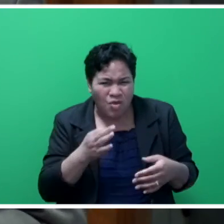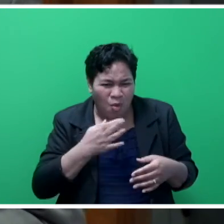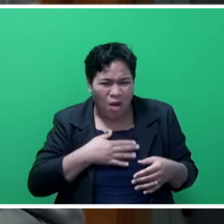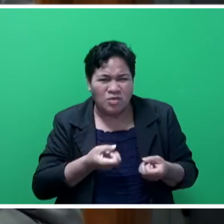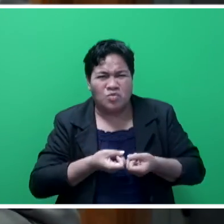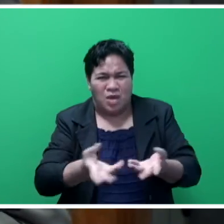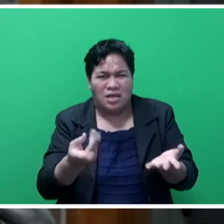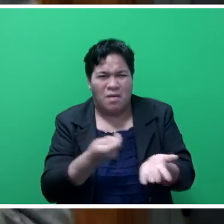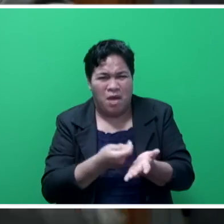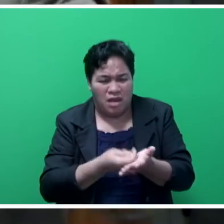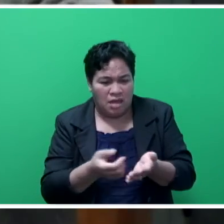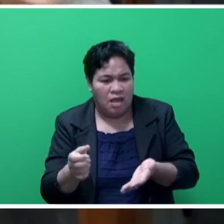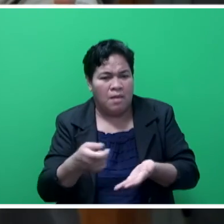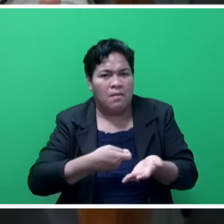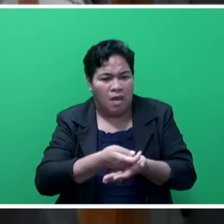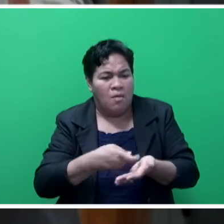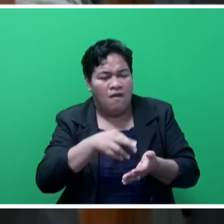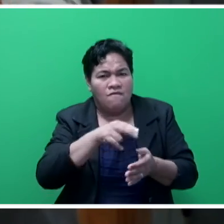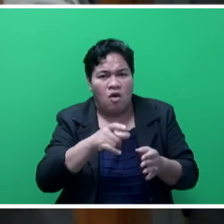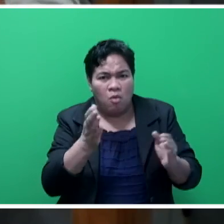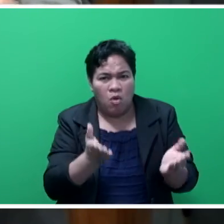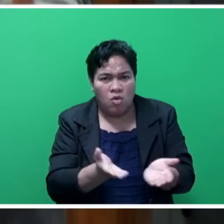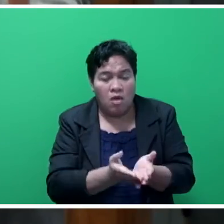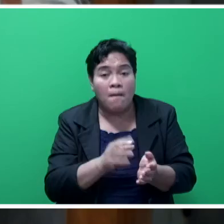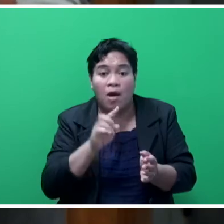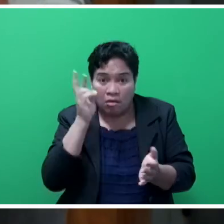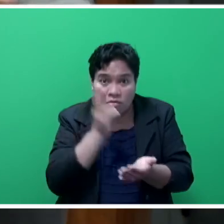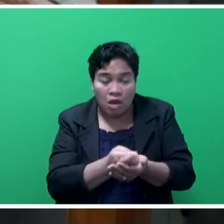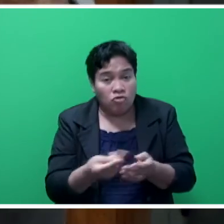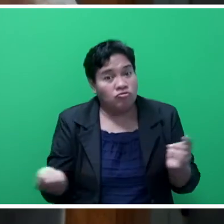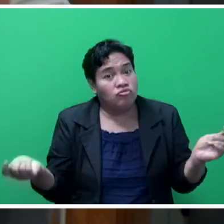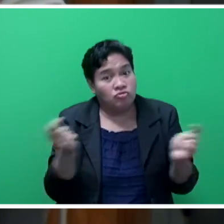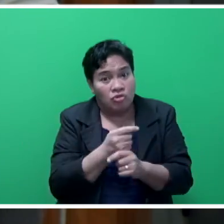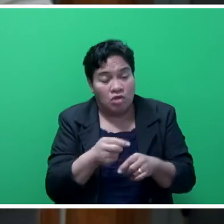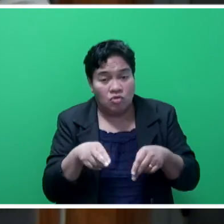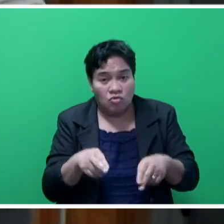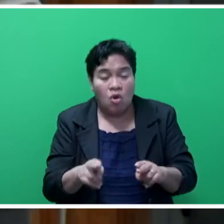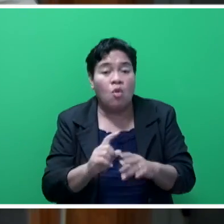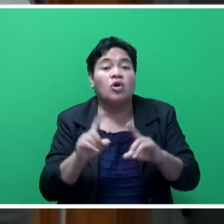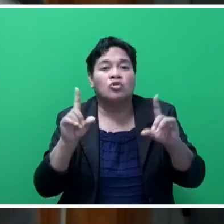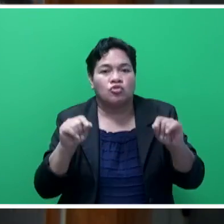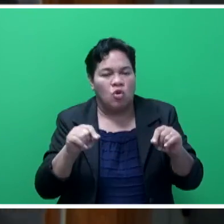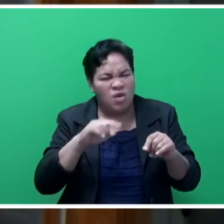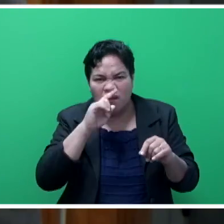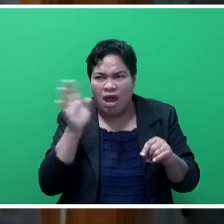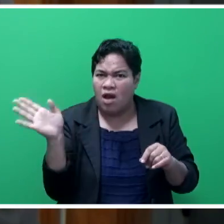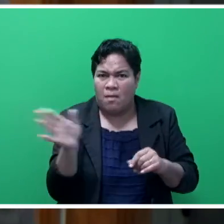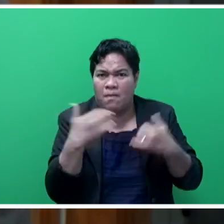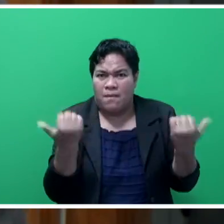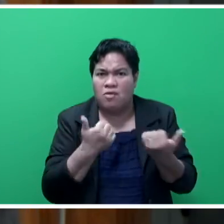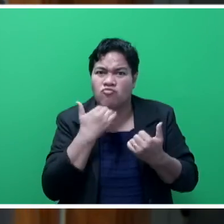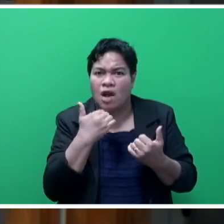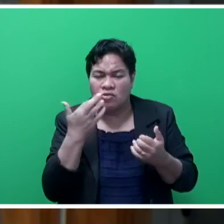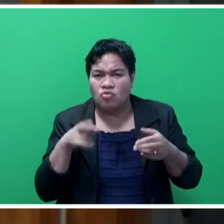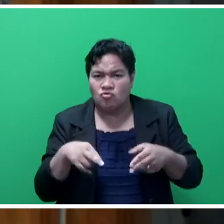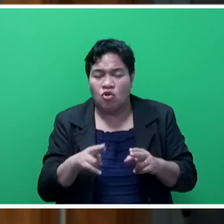spending a lot of money the potholes. But if you have to rehabilitate this length of road, you can't rehabilitate it all at once. You rehabilitate